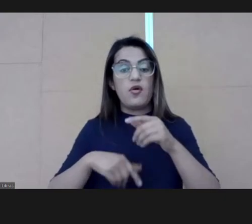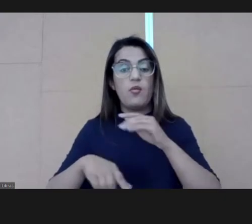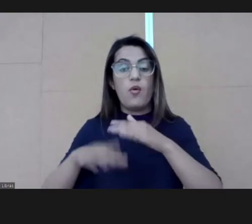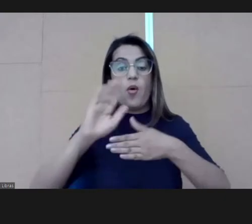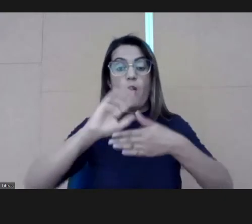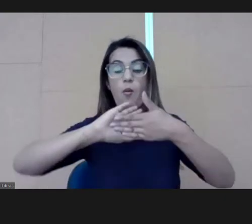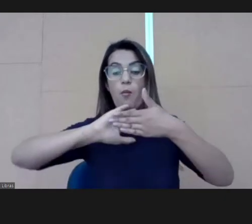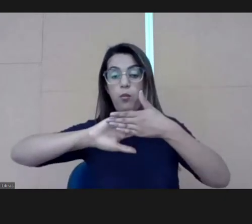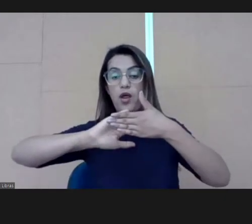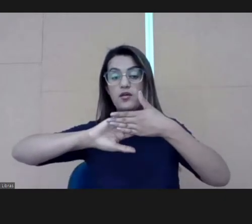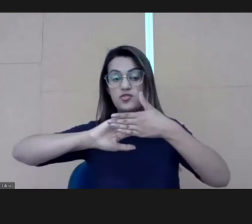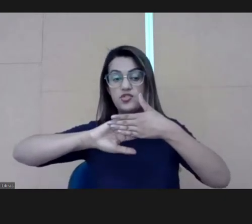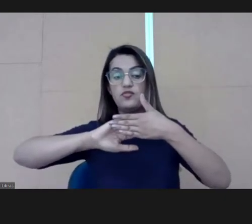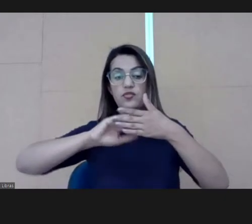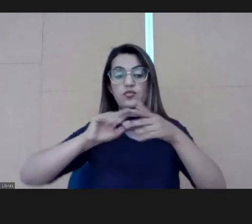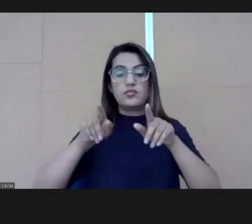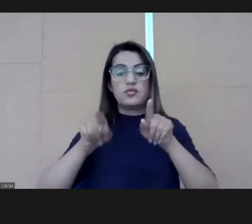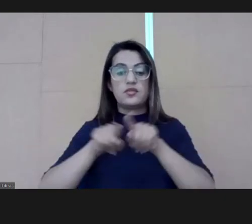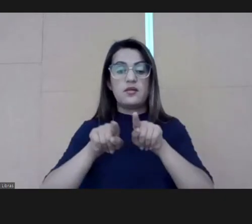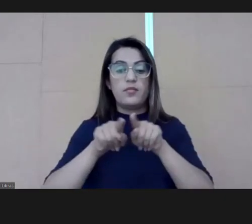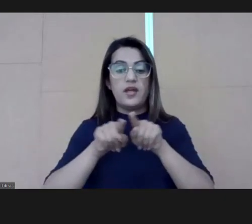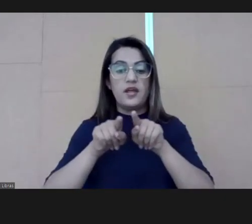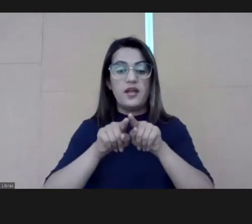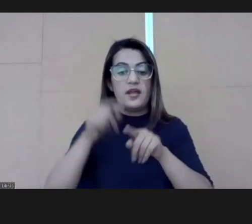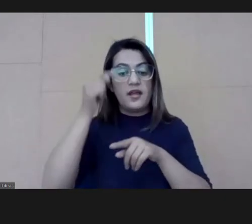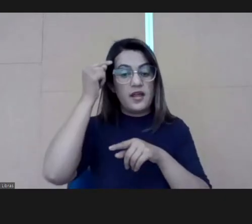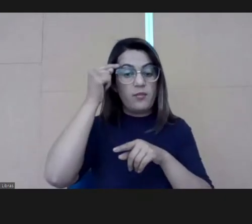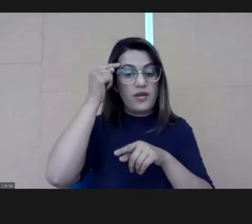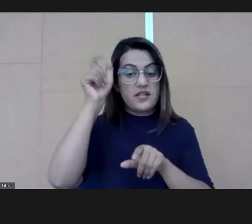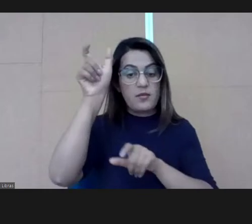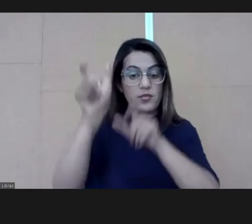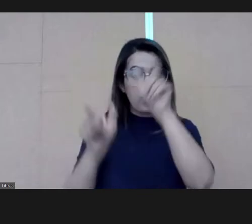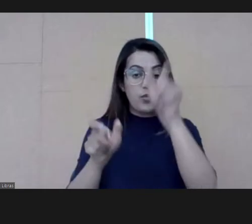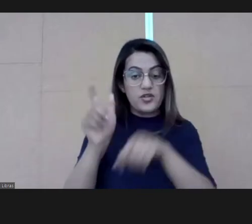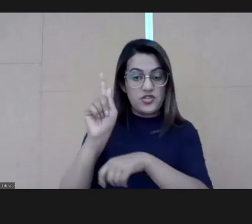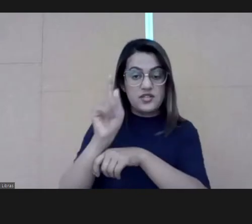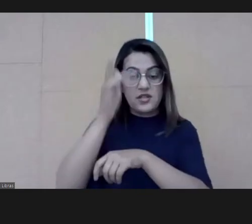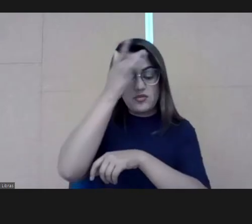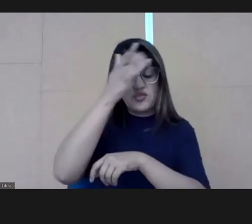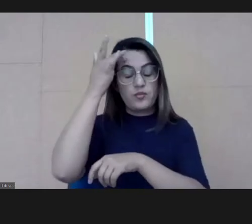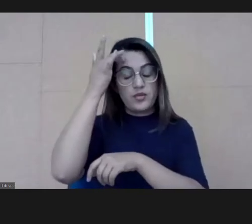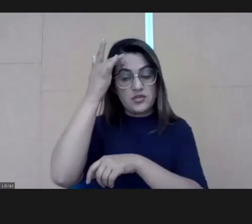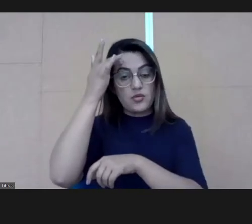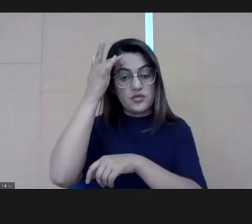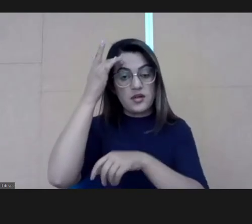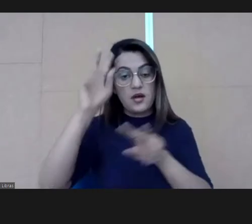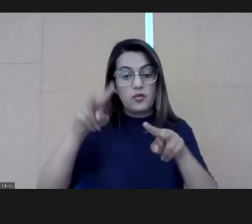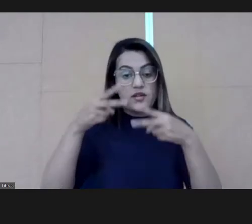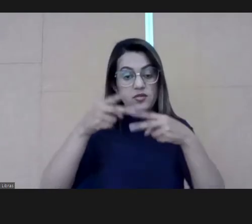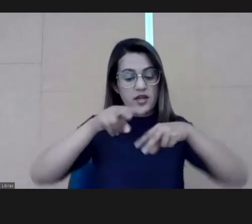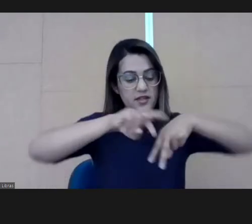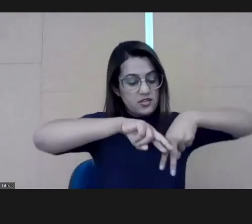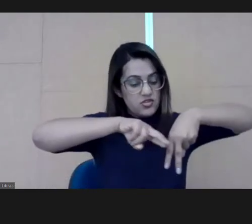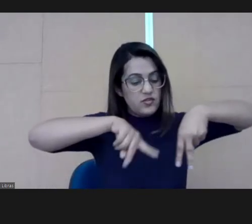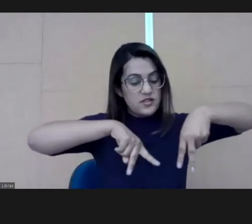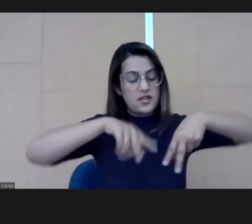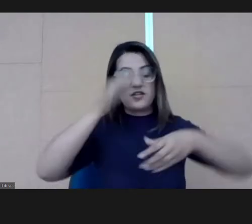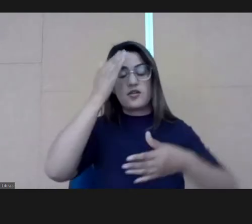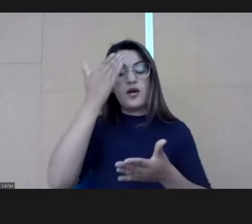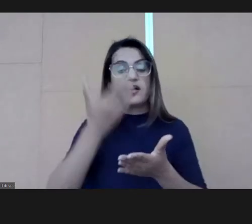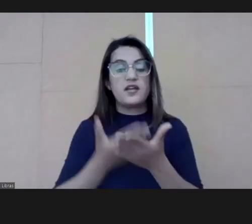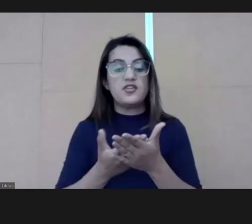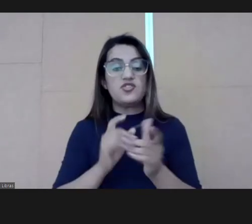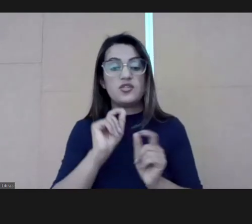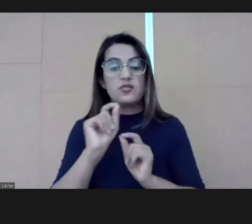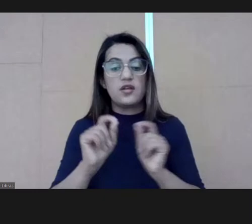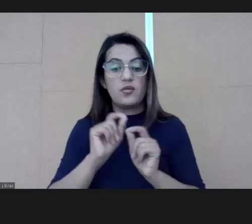we have to rethink management of people looking at the diversity. So,